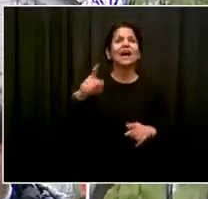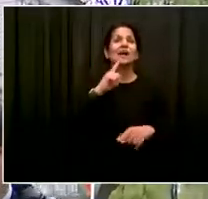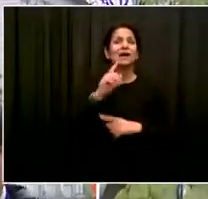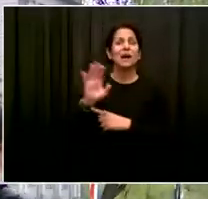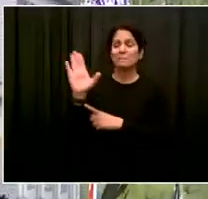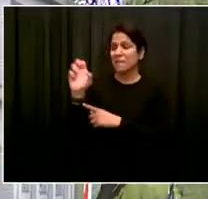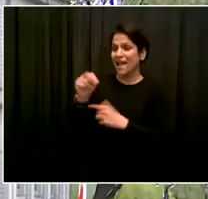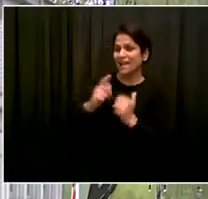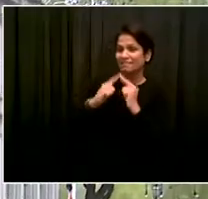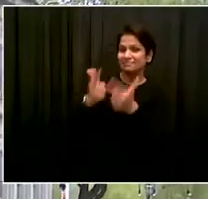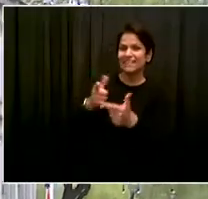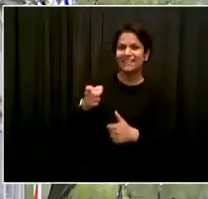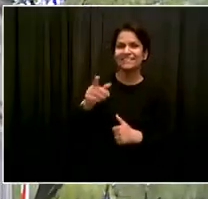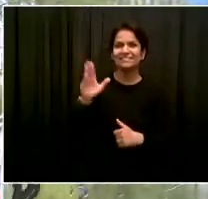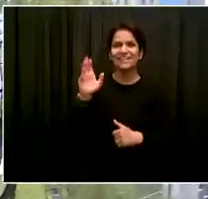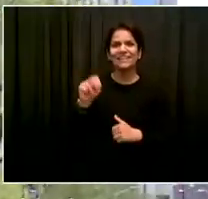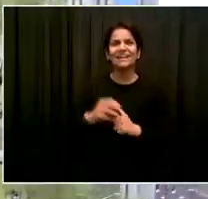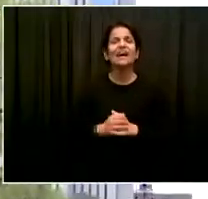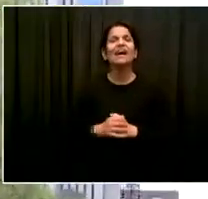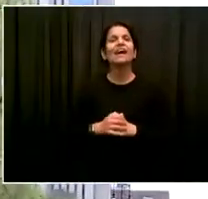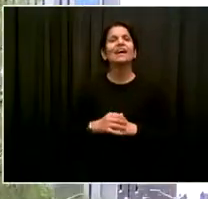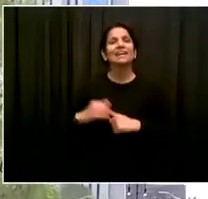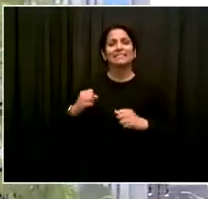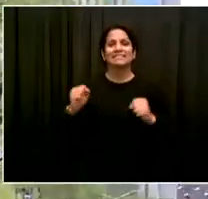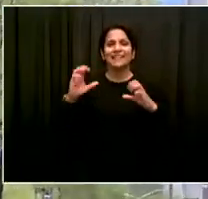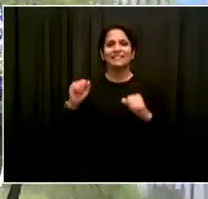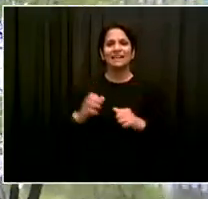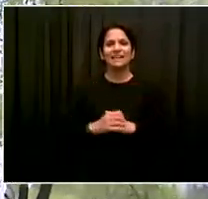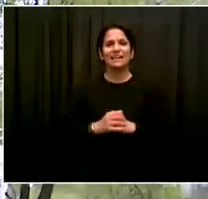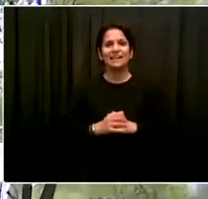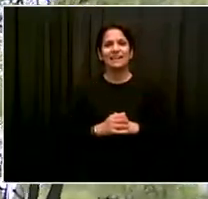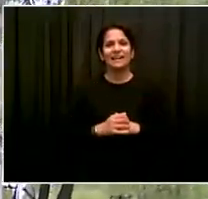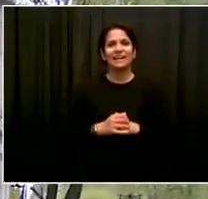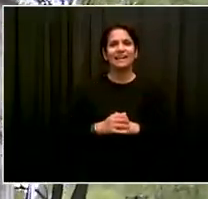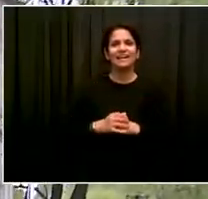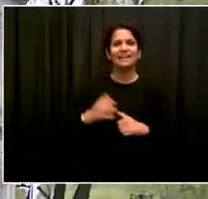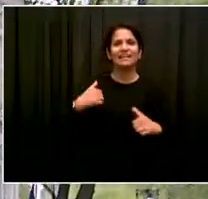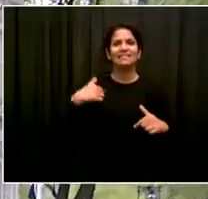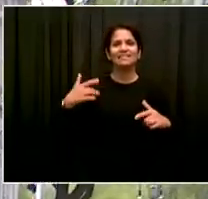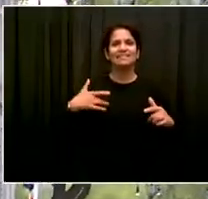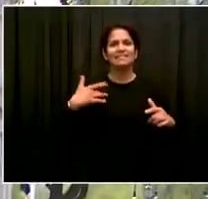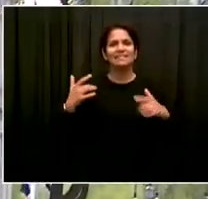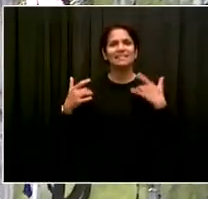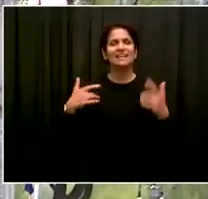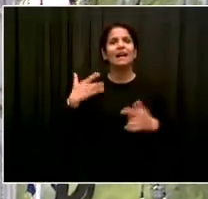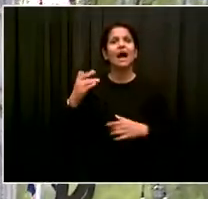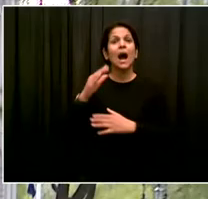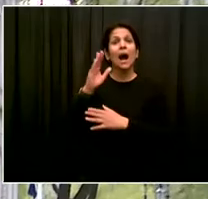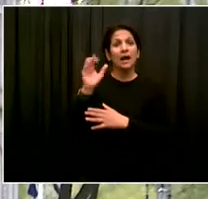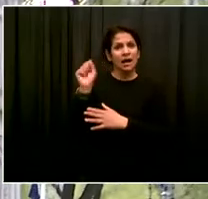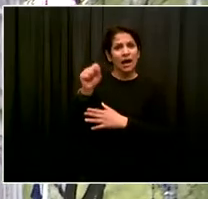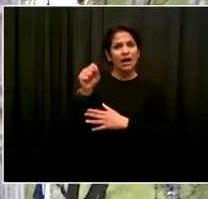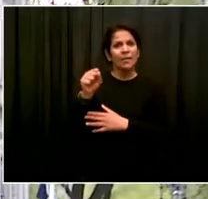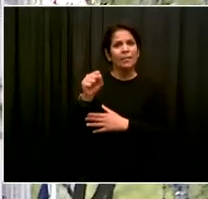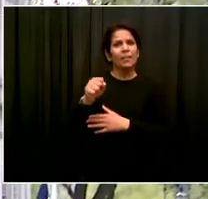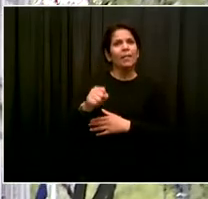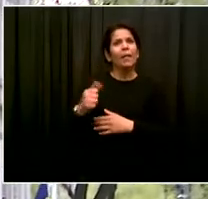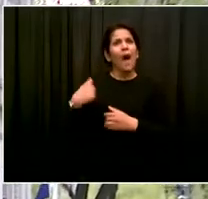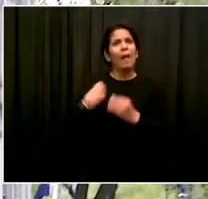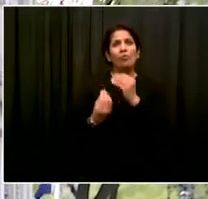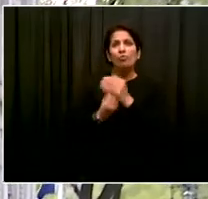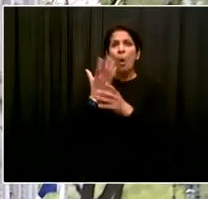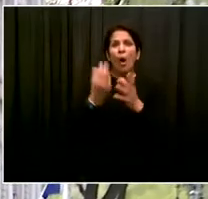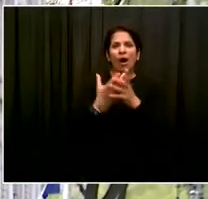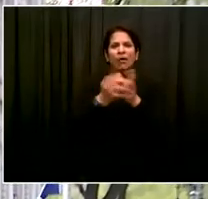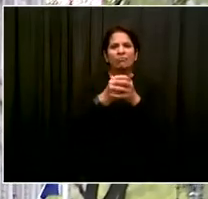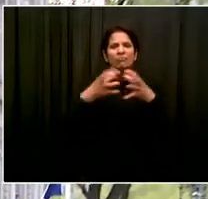Thank you. Thank you so much, Chancellor. You know, we are in a sprint. We can't afford to waste any time in the fight against climate change and that is